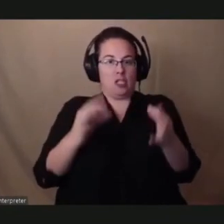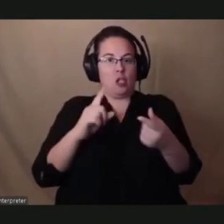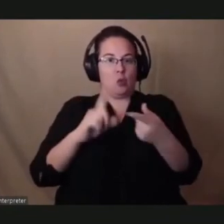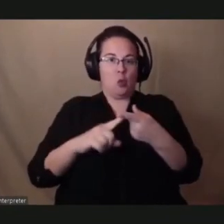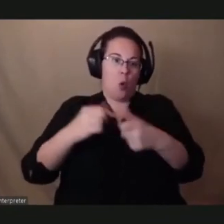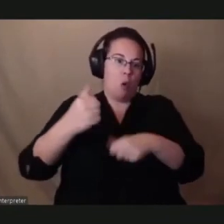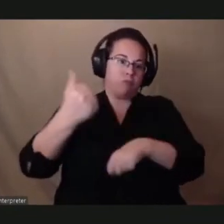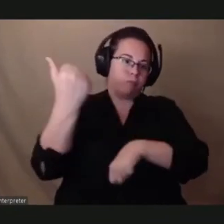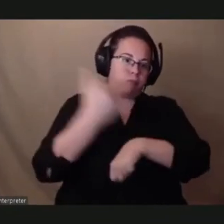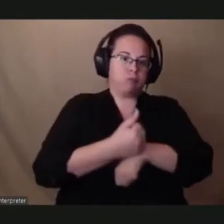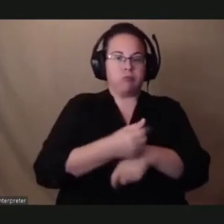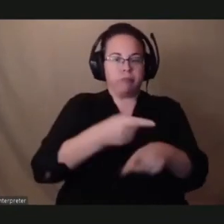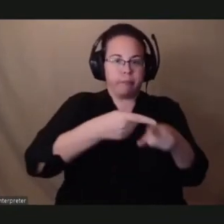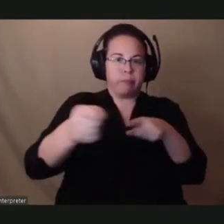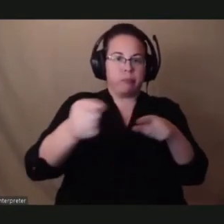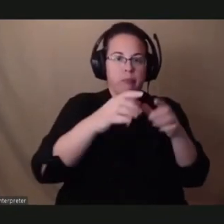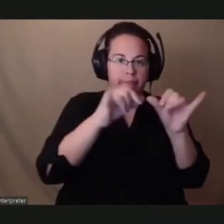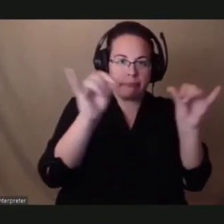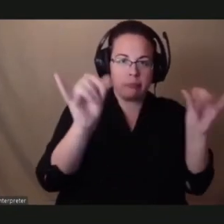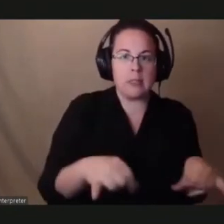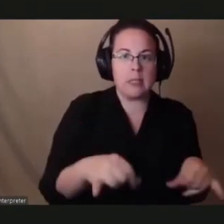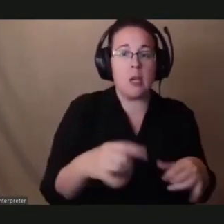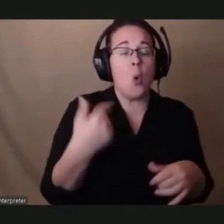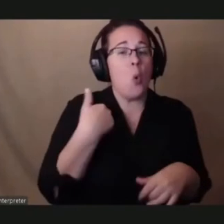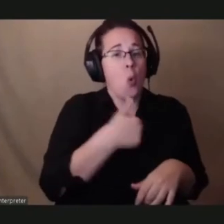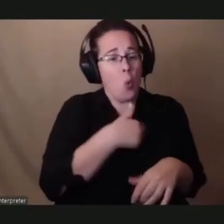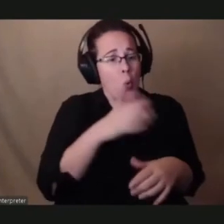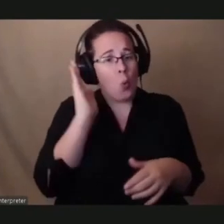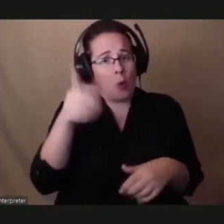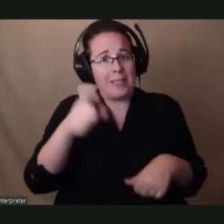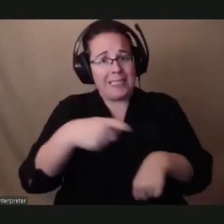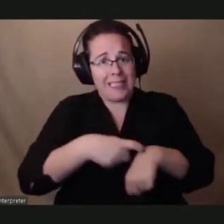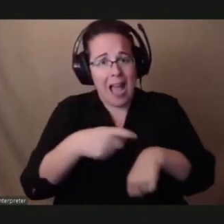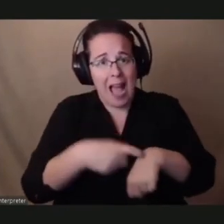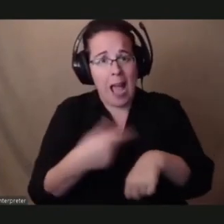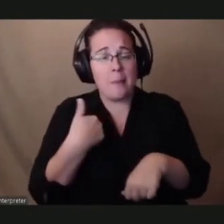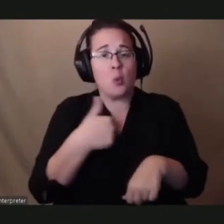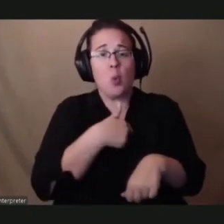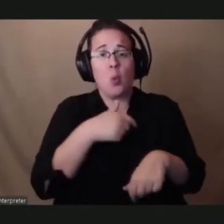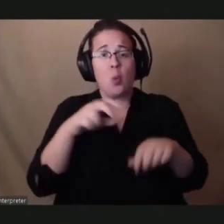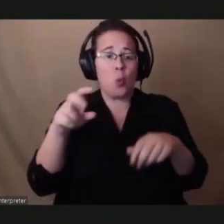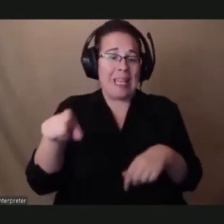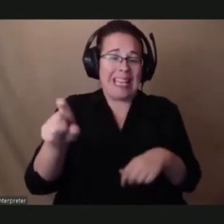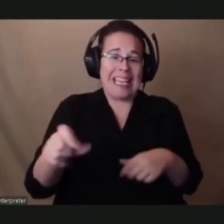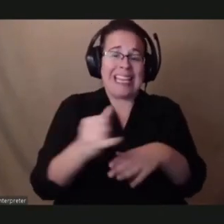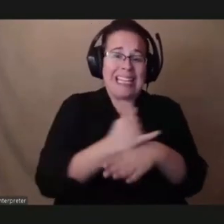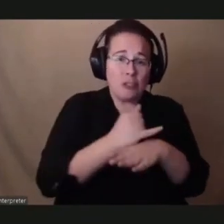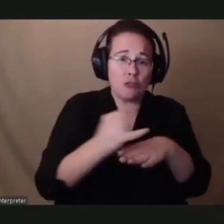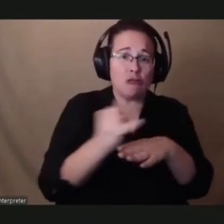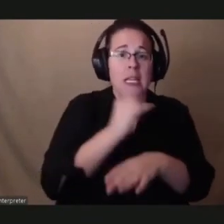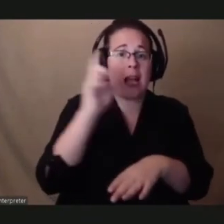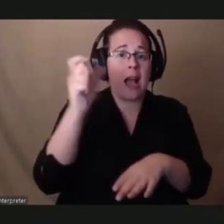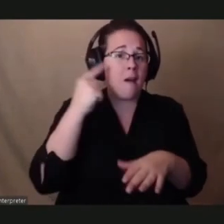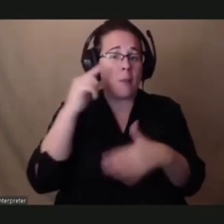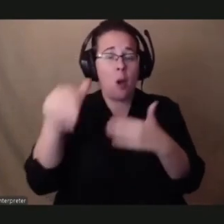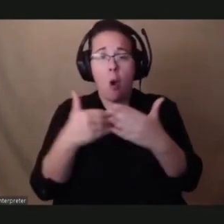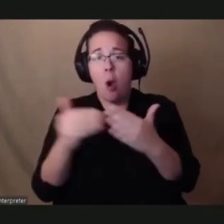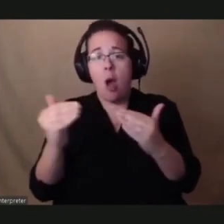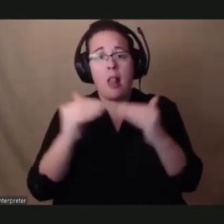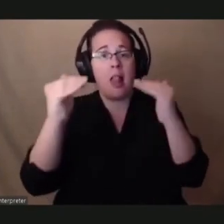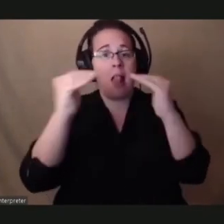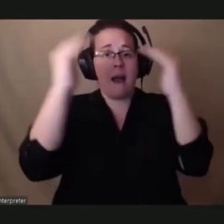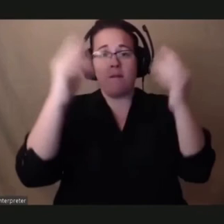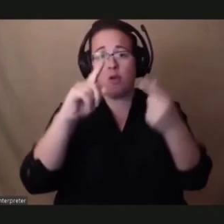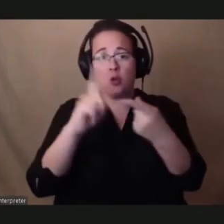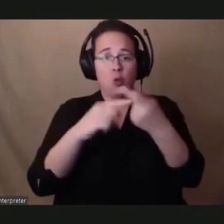itself, and we're all in this together, will take time. It will take participation by industry and government at all levels to make our networks more resilient in the face of